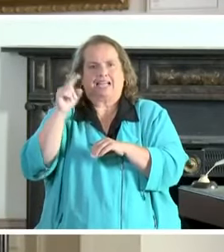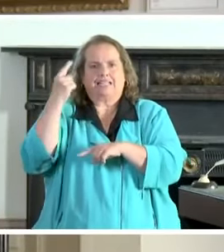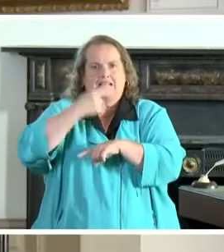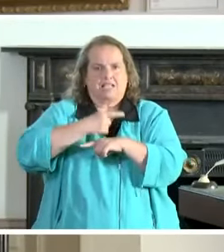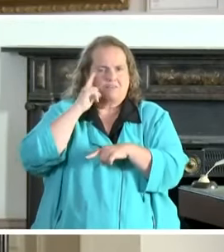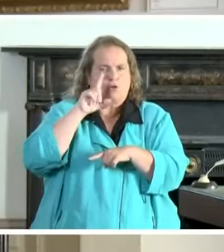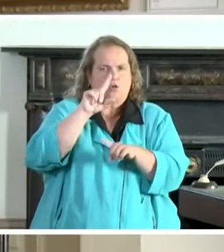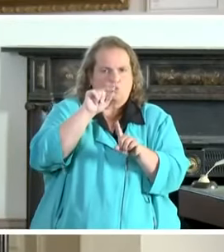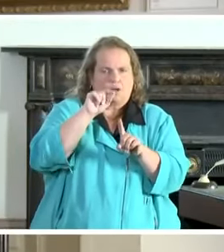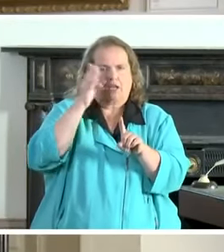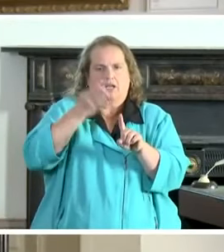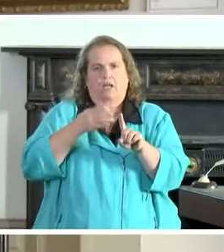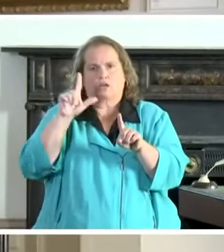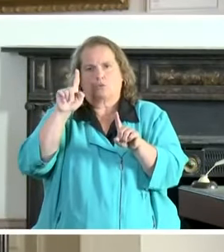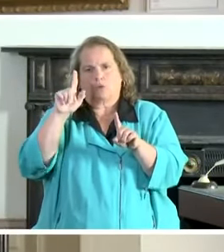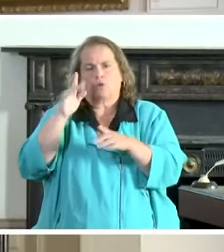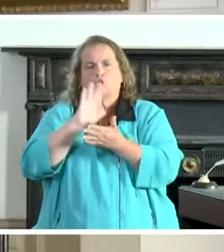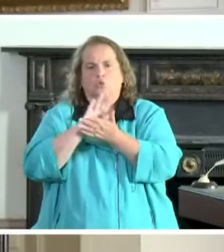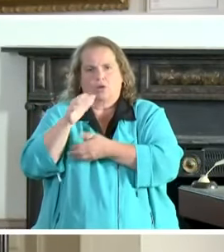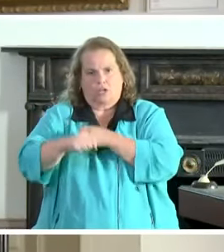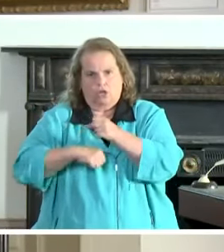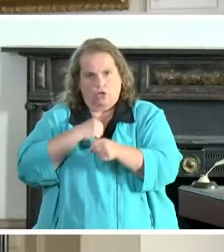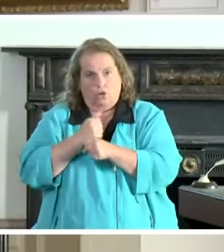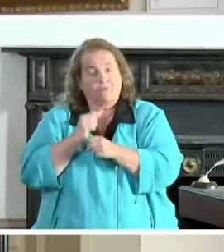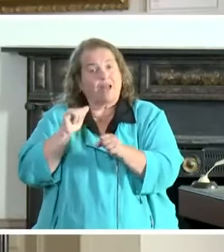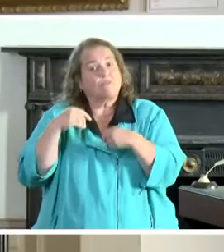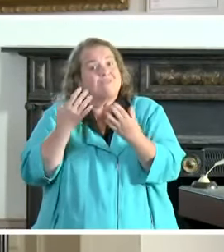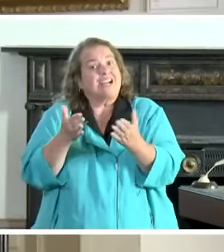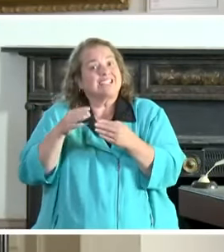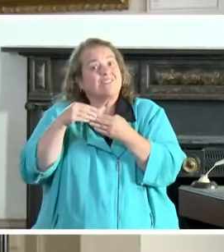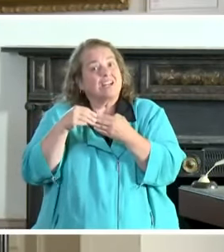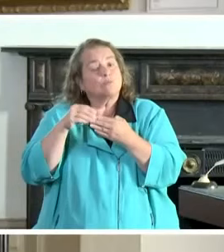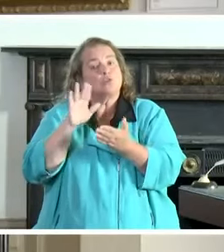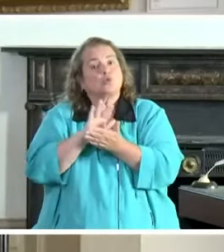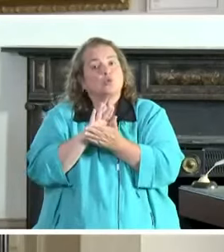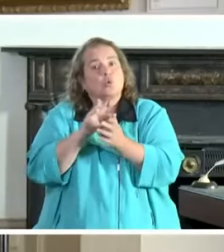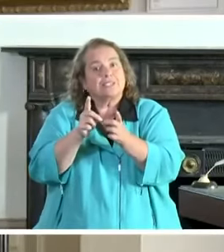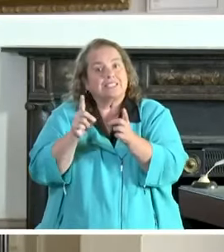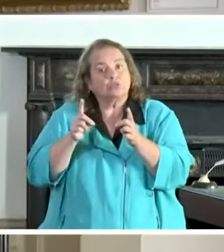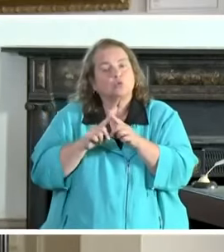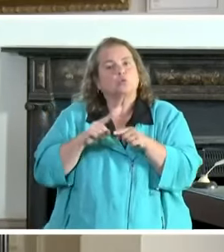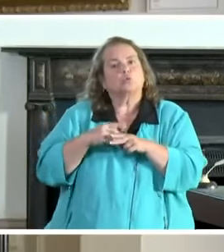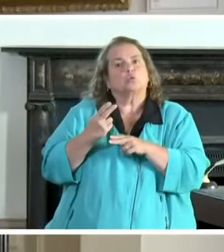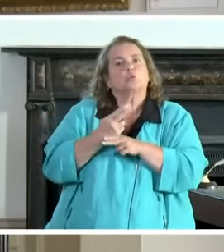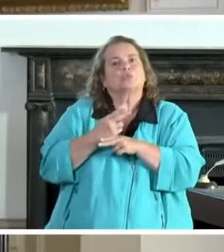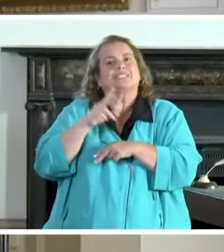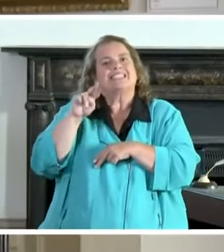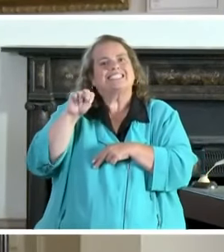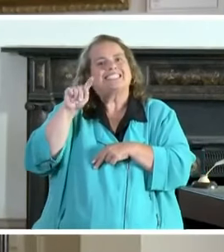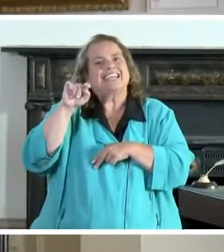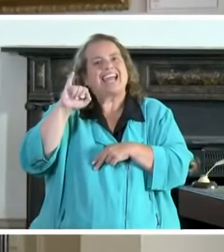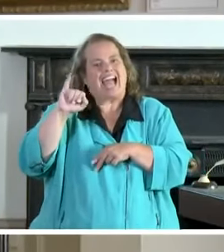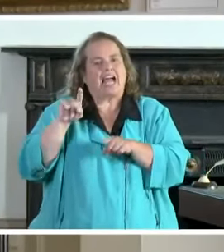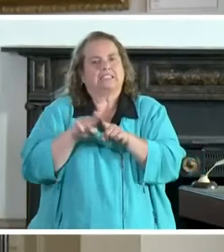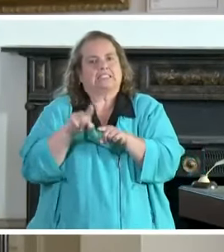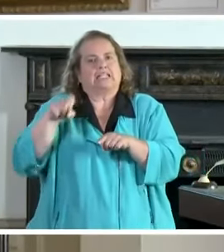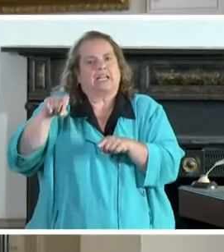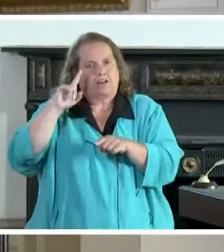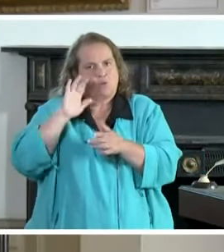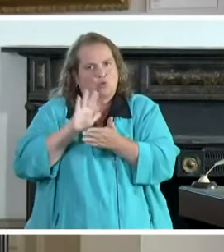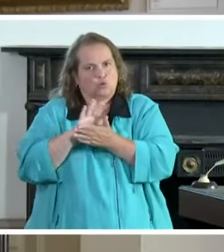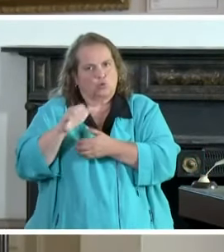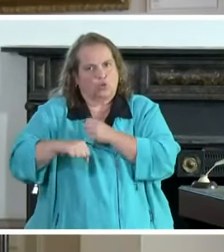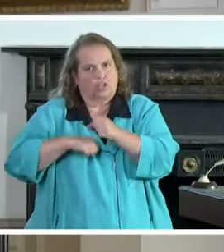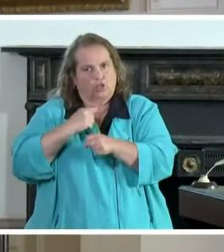-21 school year. This provides the flexibility to school districts to use NTI as needed for the next school year